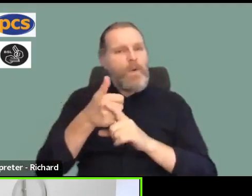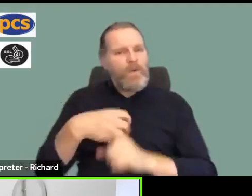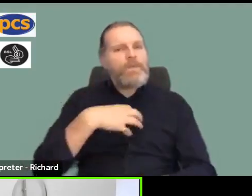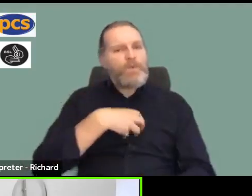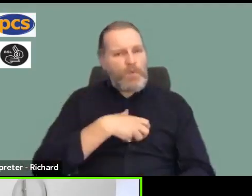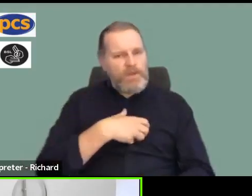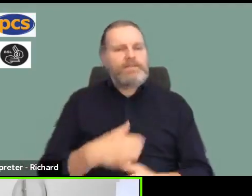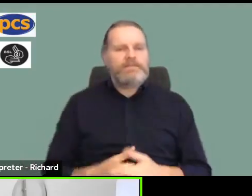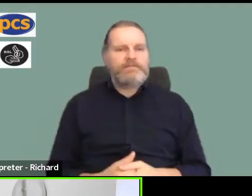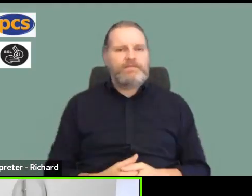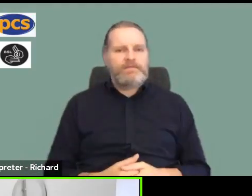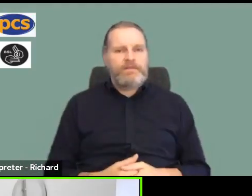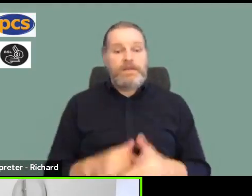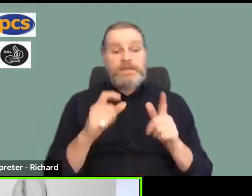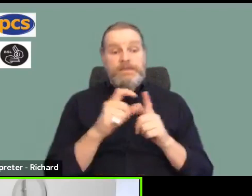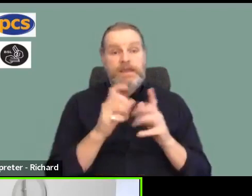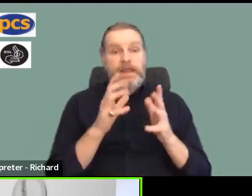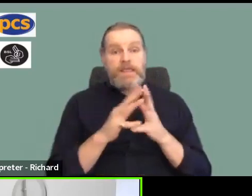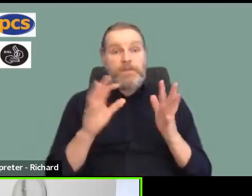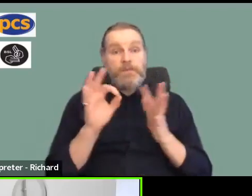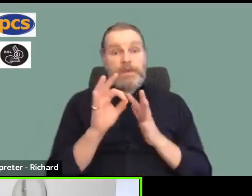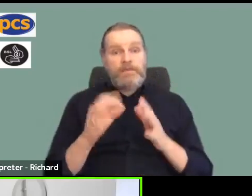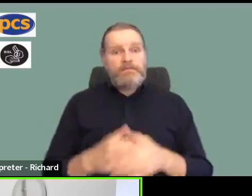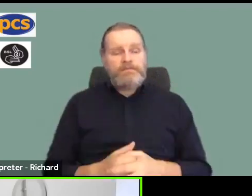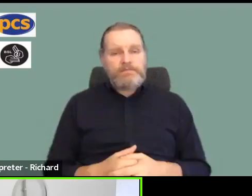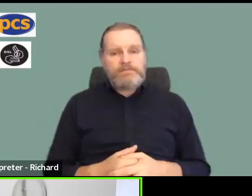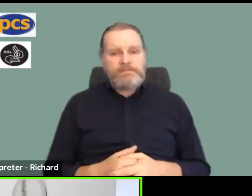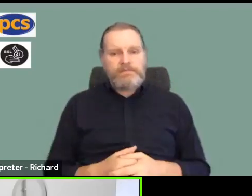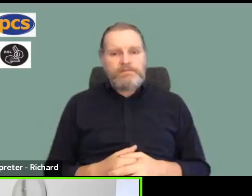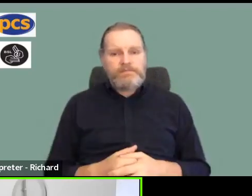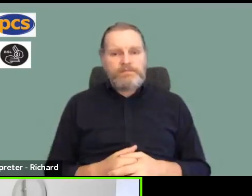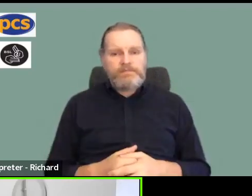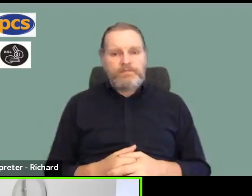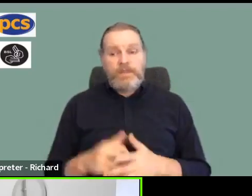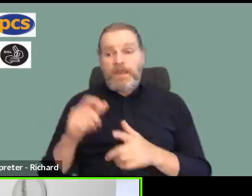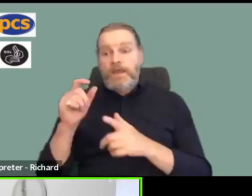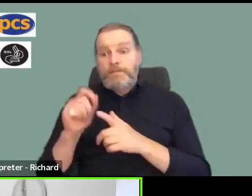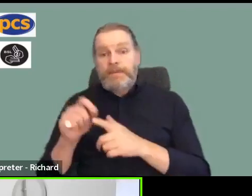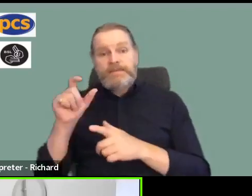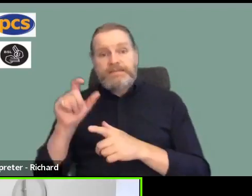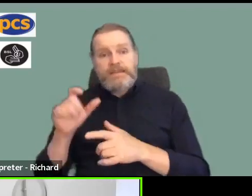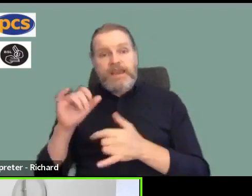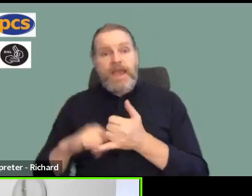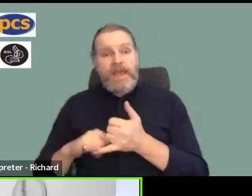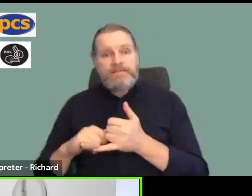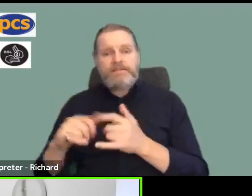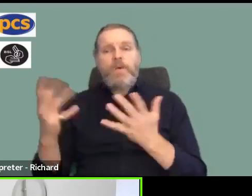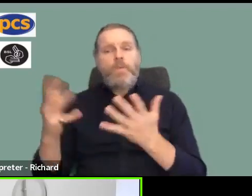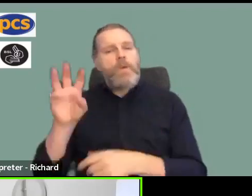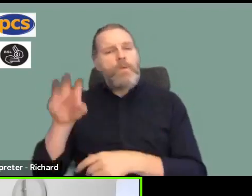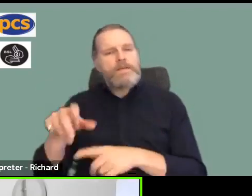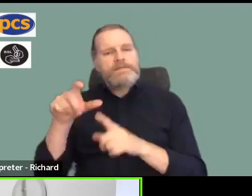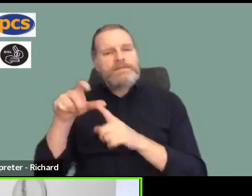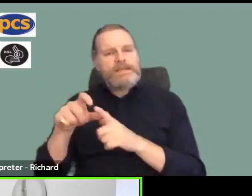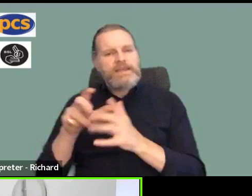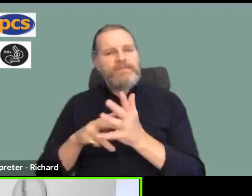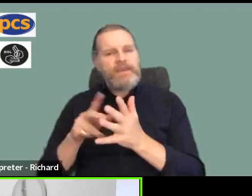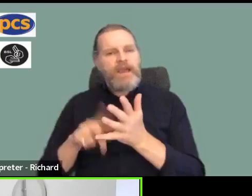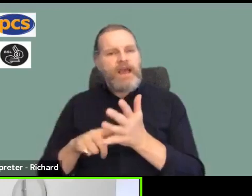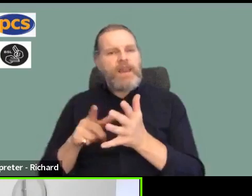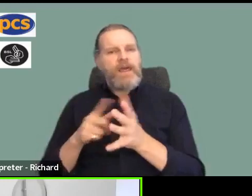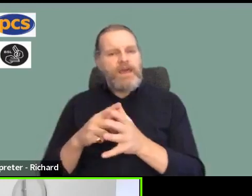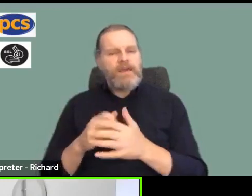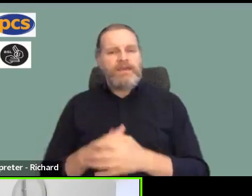Solidarity from DWP Wirral, Solidarity from PCS DBLA, DWP South Shields, Revenue and Customs